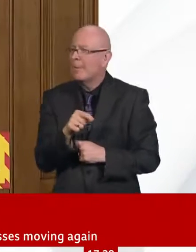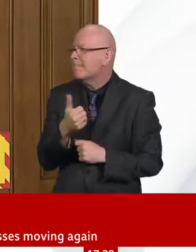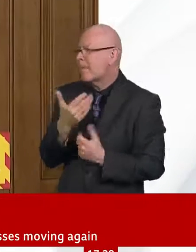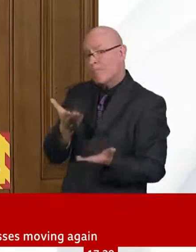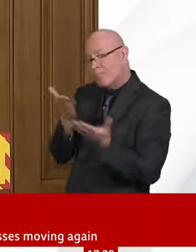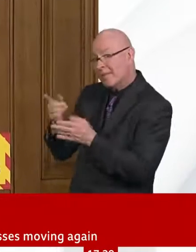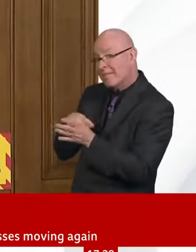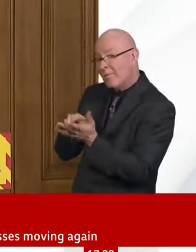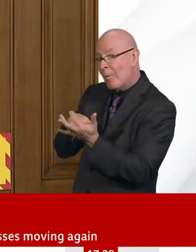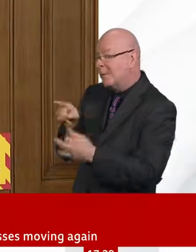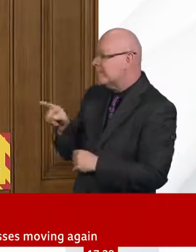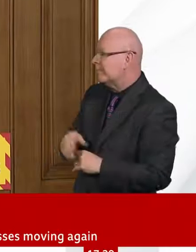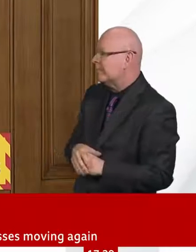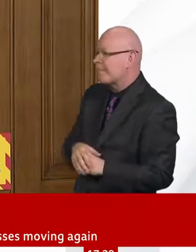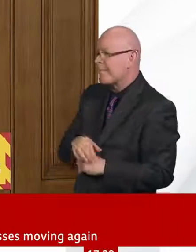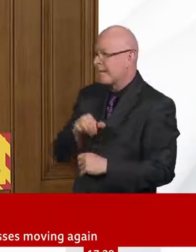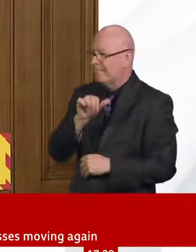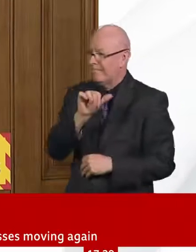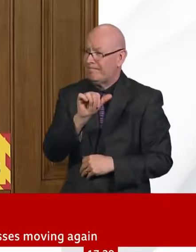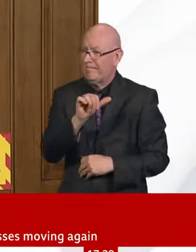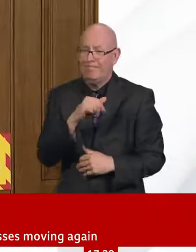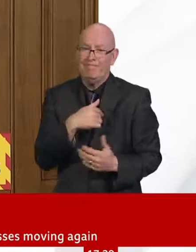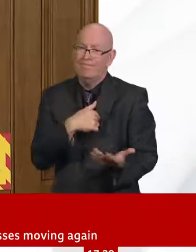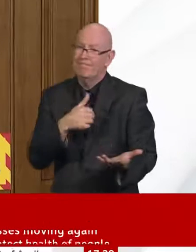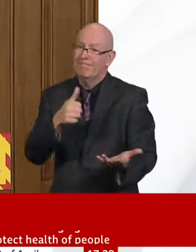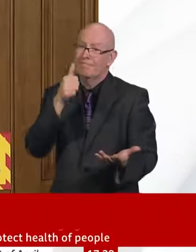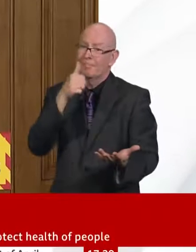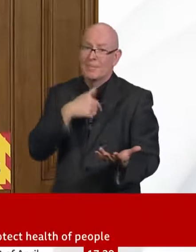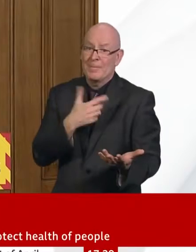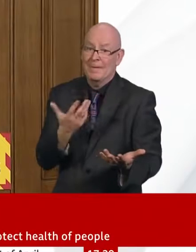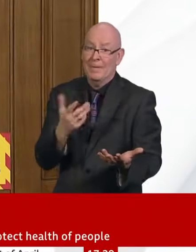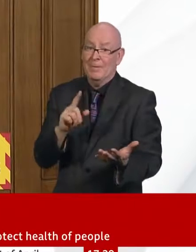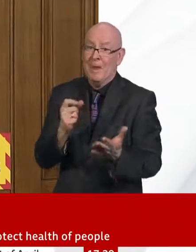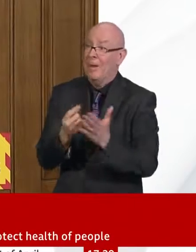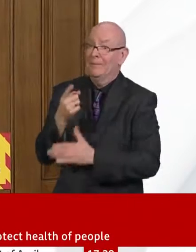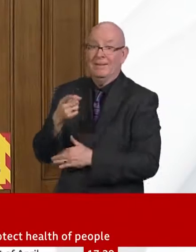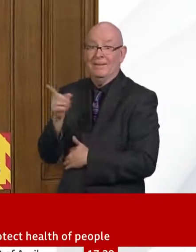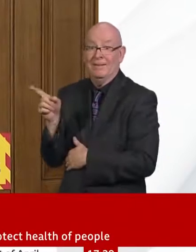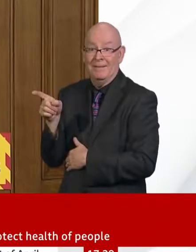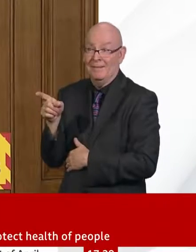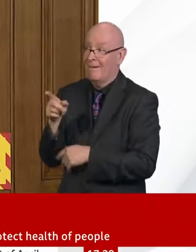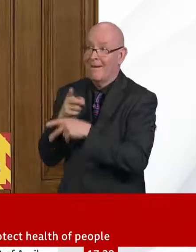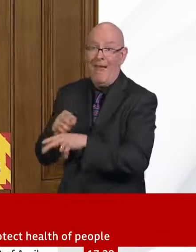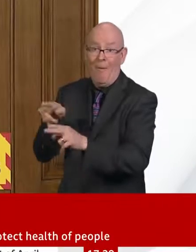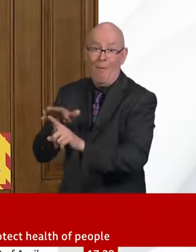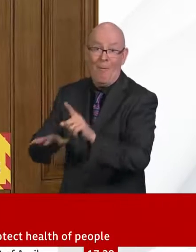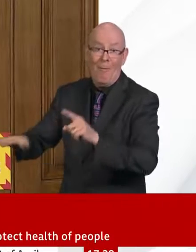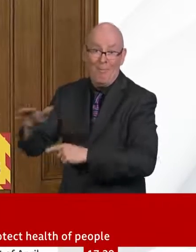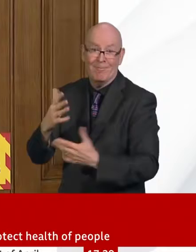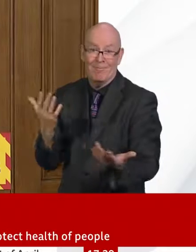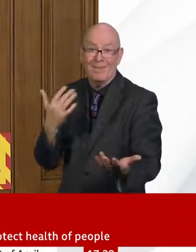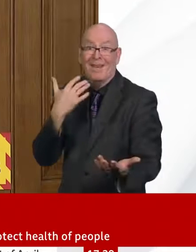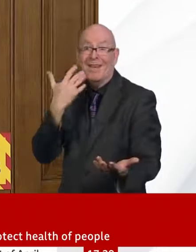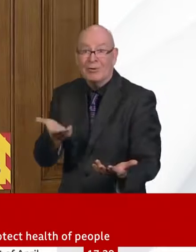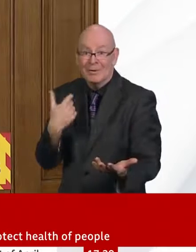get information from our local teams, working with directors of public health and the local resilience for about what is going on in terms of this infection